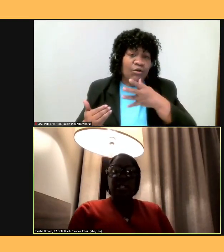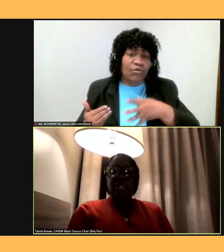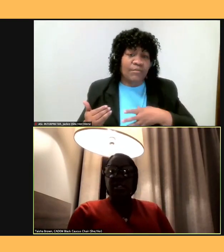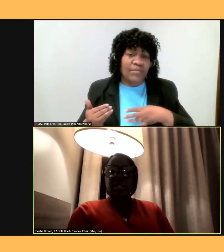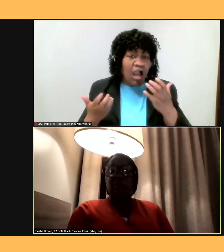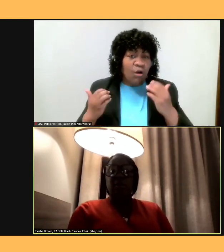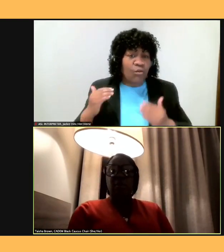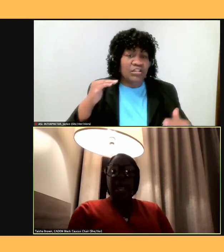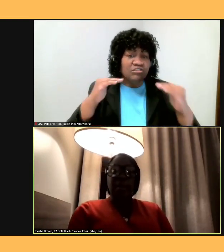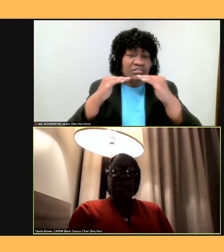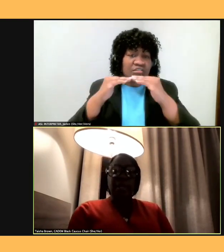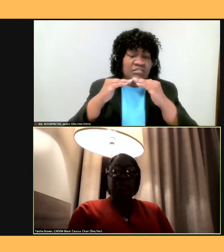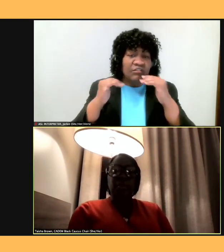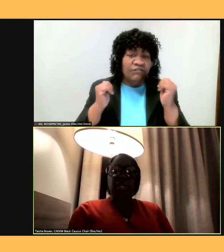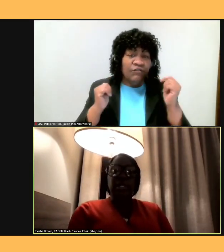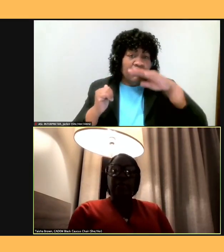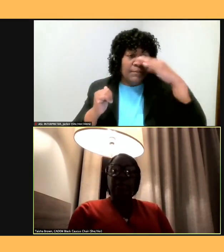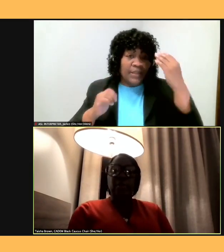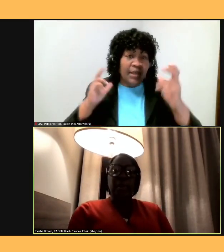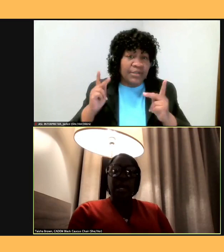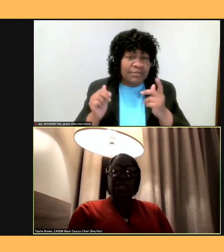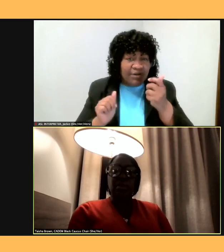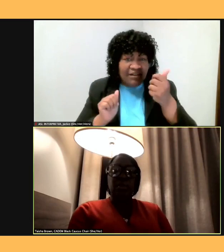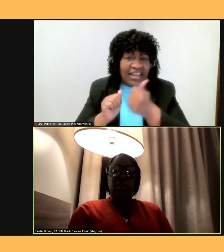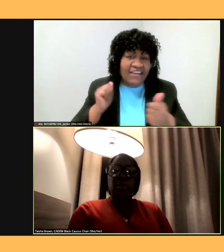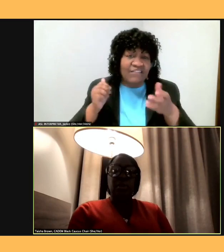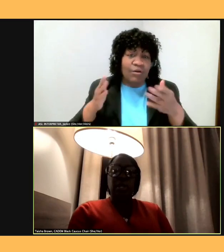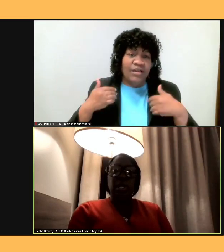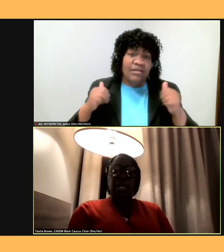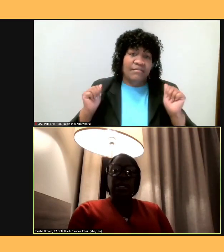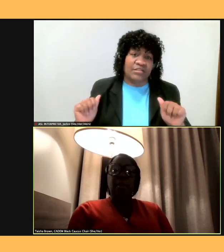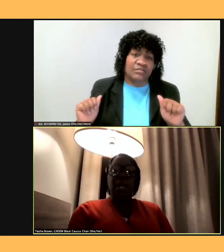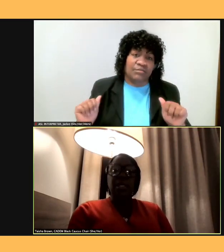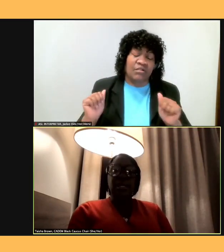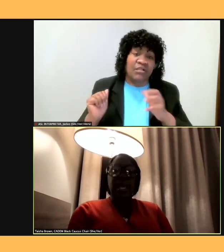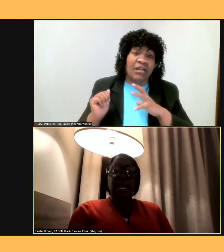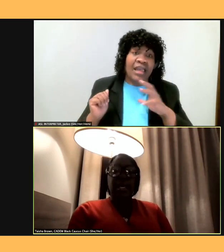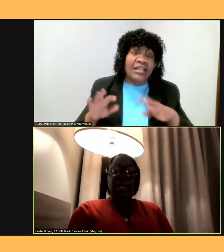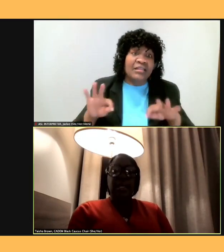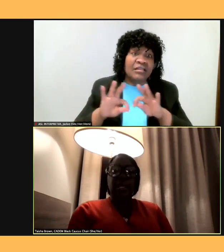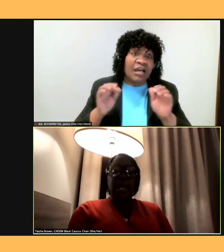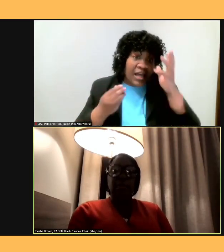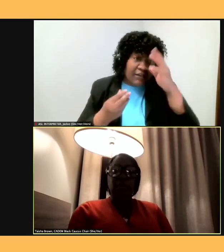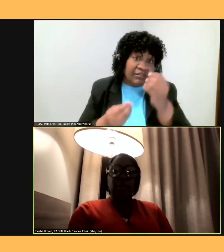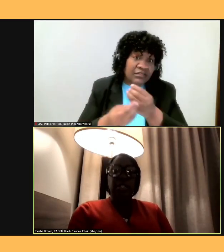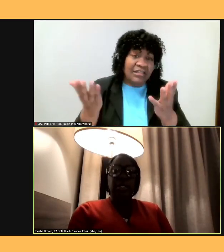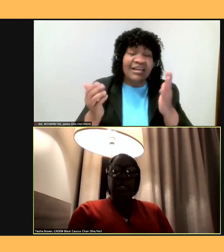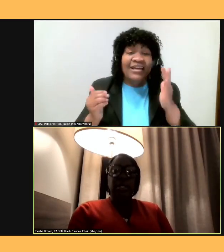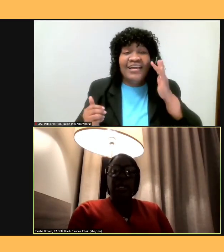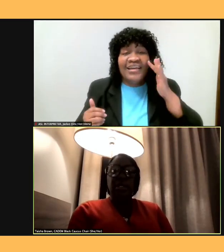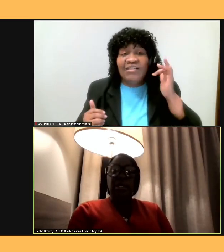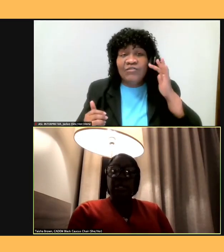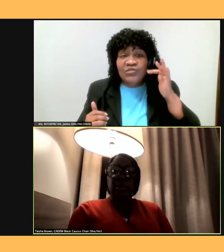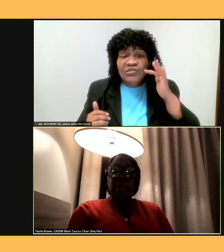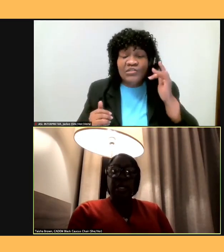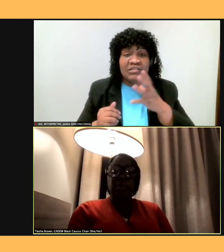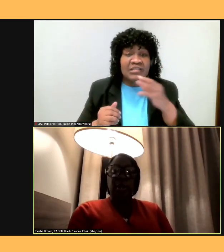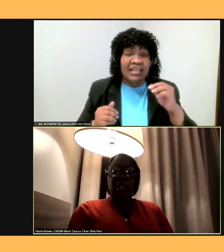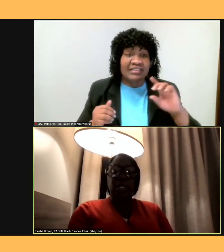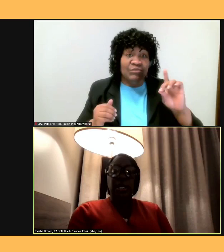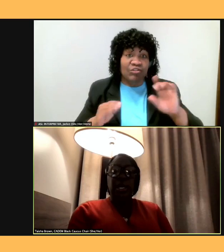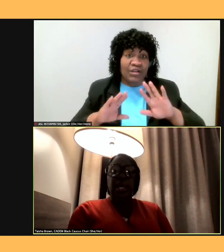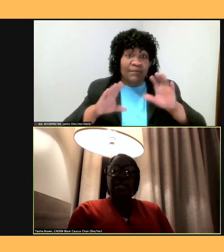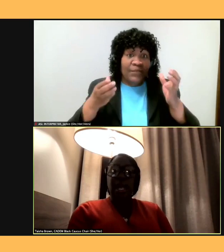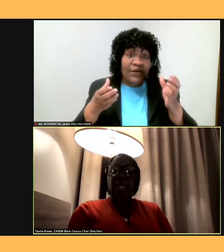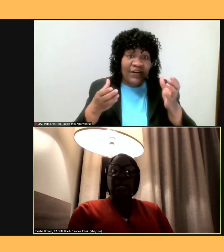Black people in every way possible, and I must say California and the Democratic Party has not